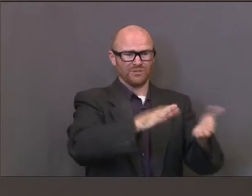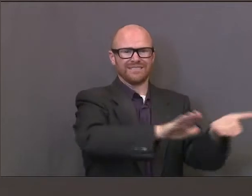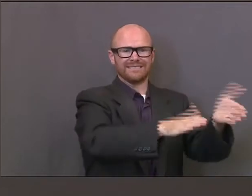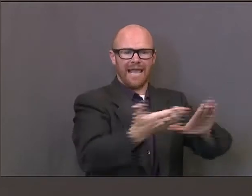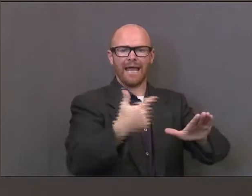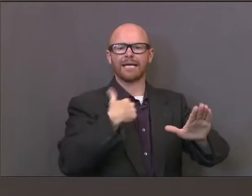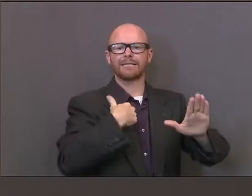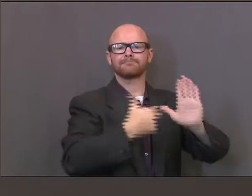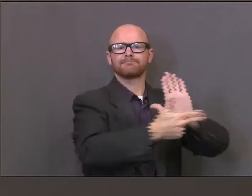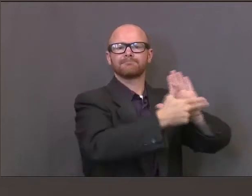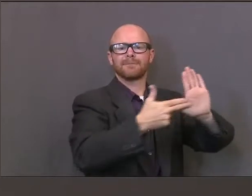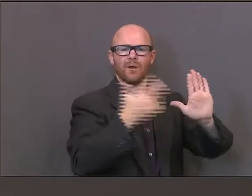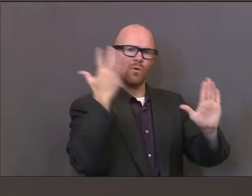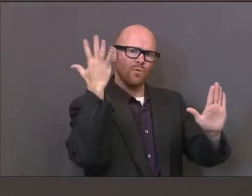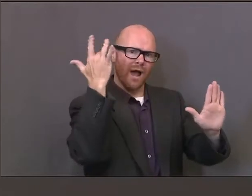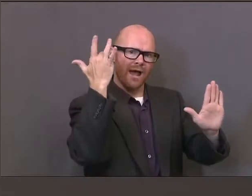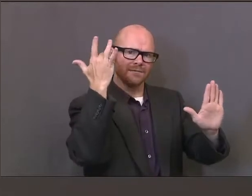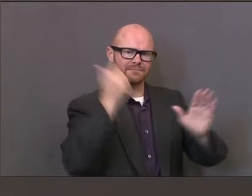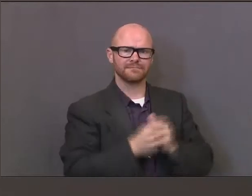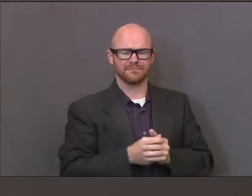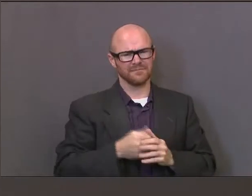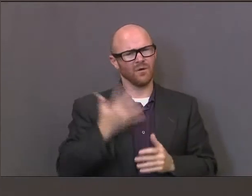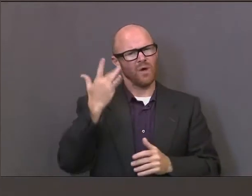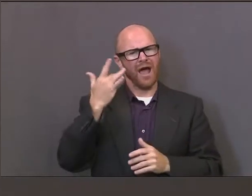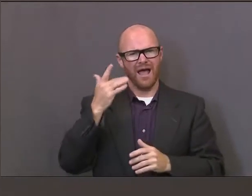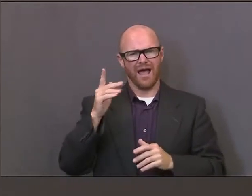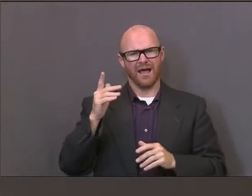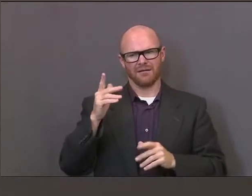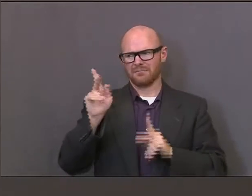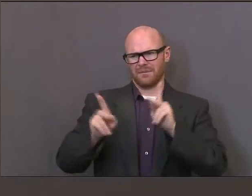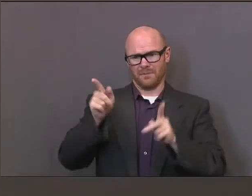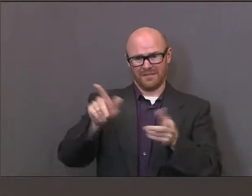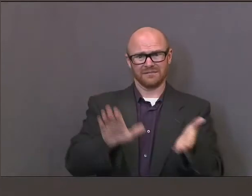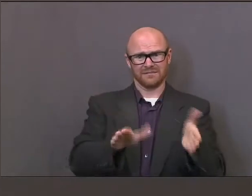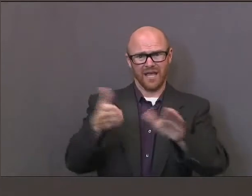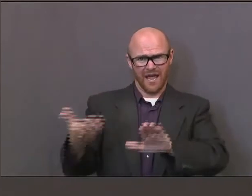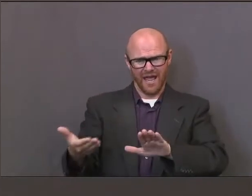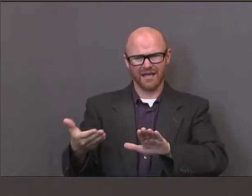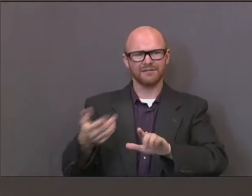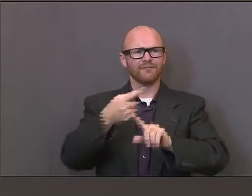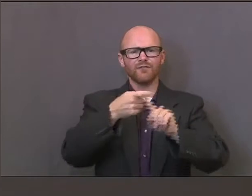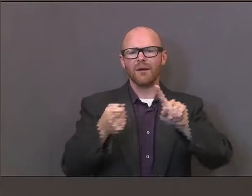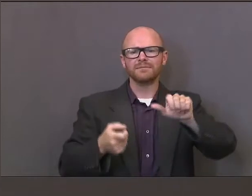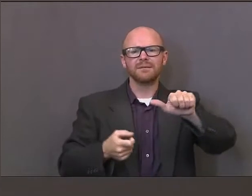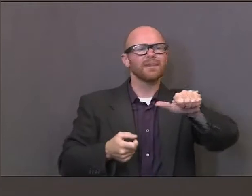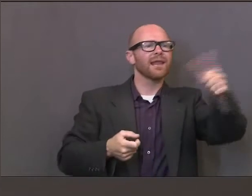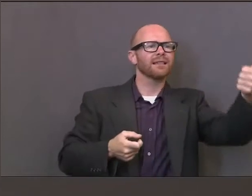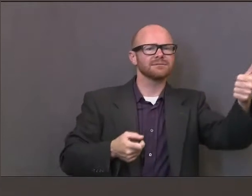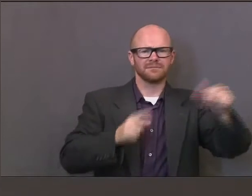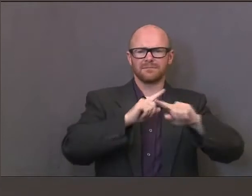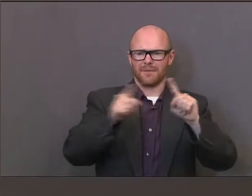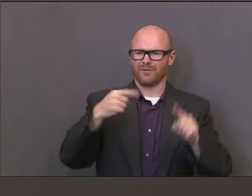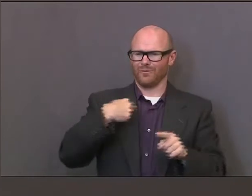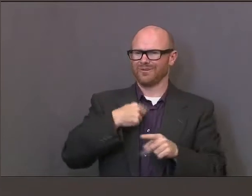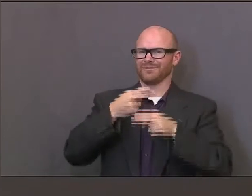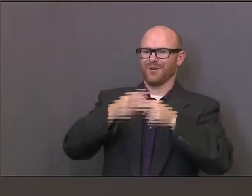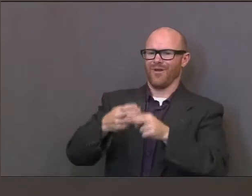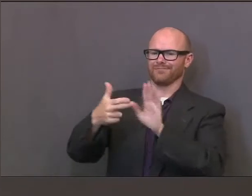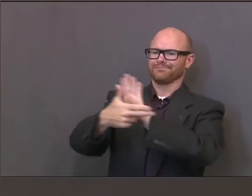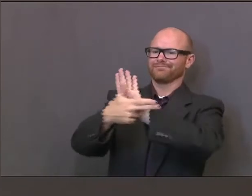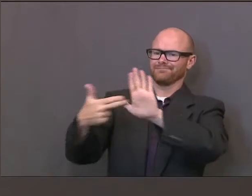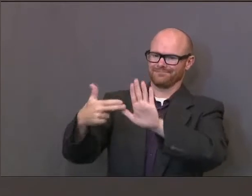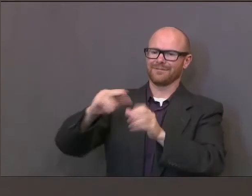but we label it COVID-19 when it's something else that they're dying from. And so we're mislabeling them for whatever reason,